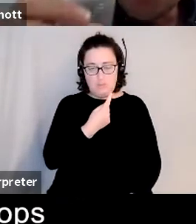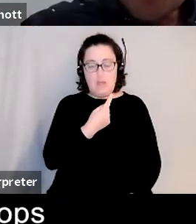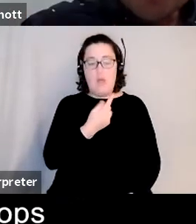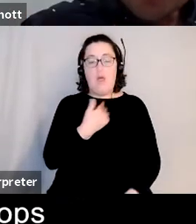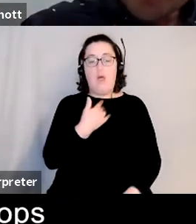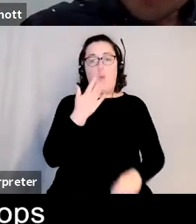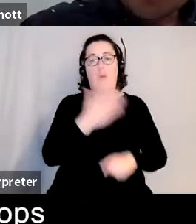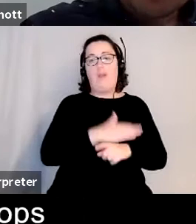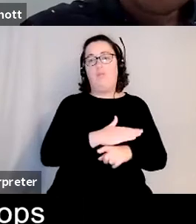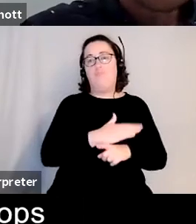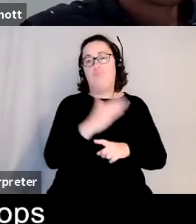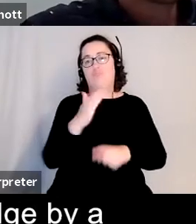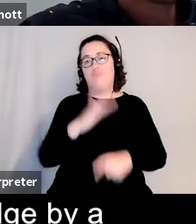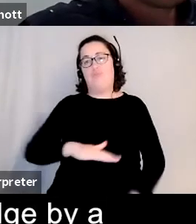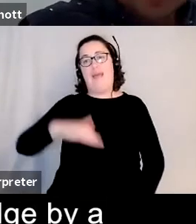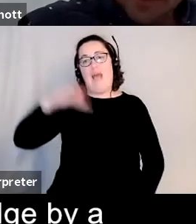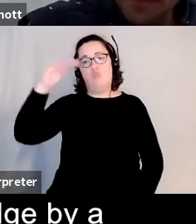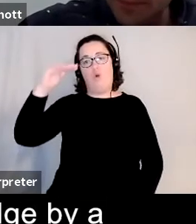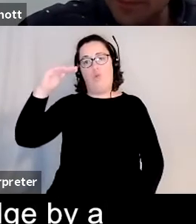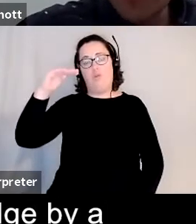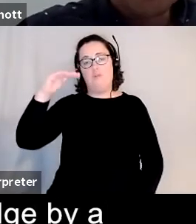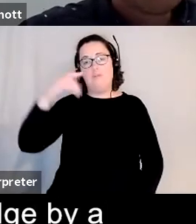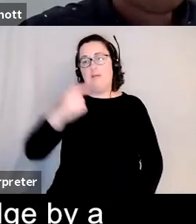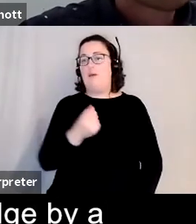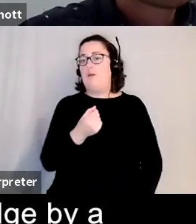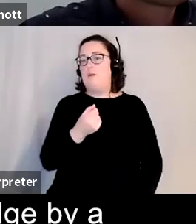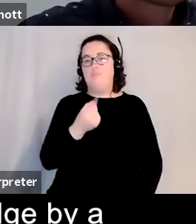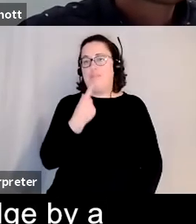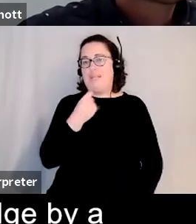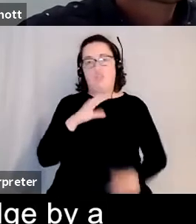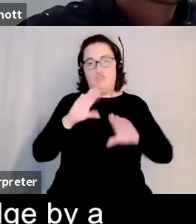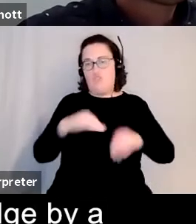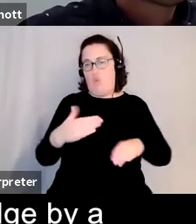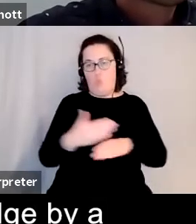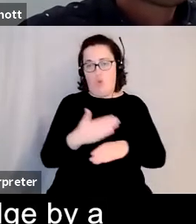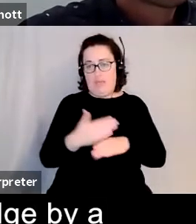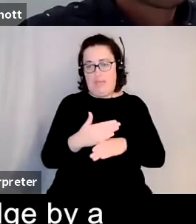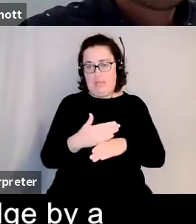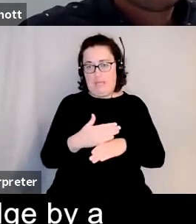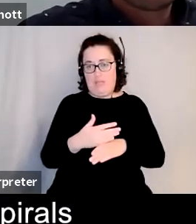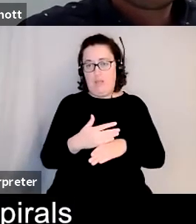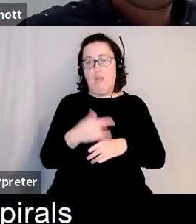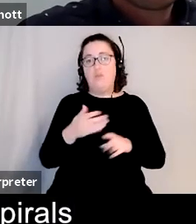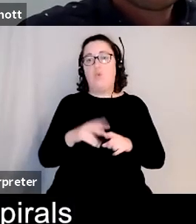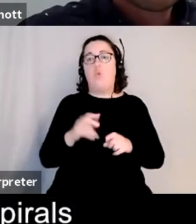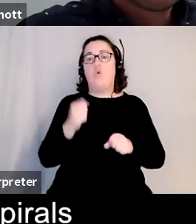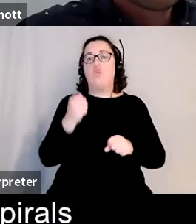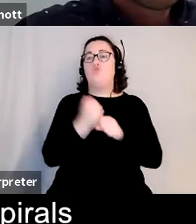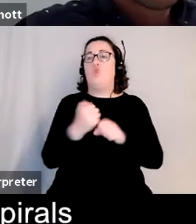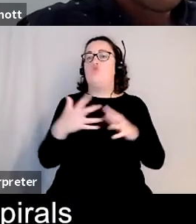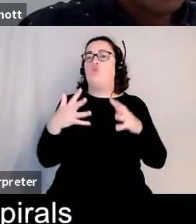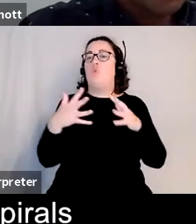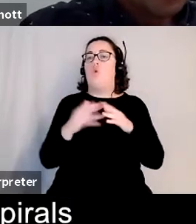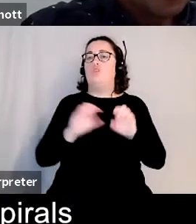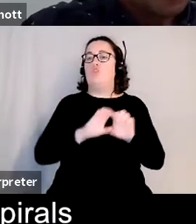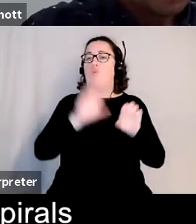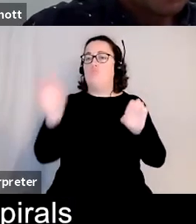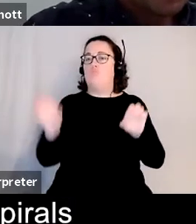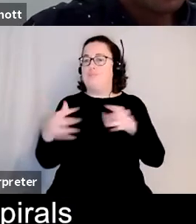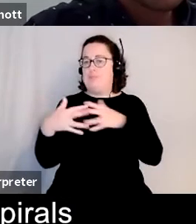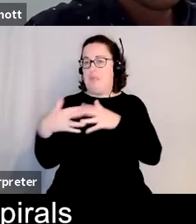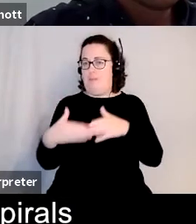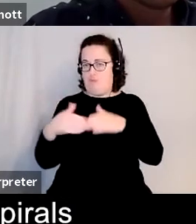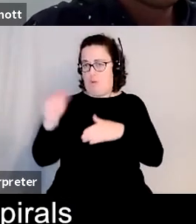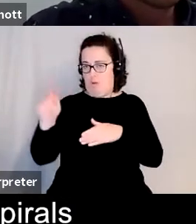when she's an adult and she gets picked up on george washington bridge by a couple of policemen who think that she's going to jump and the book sort of